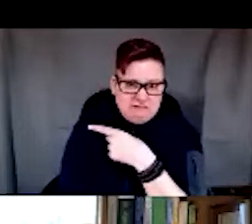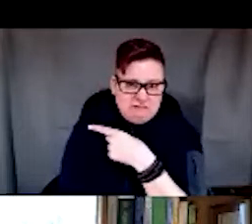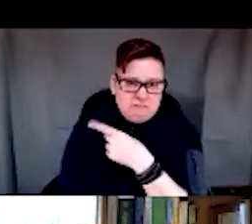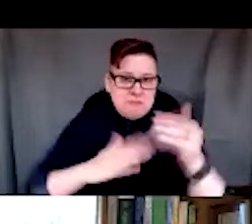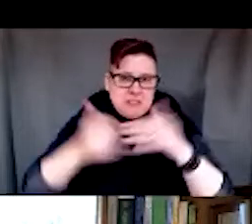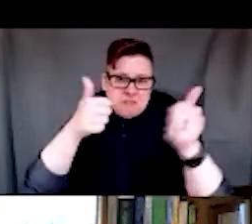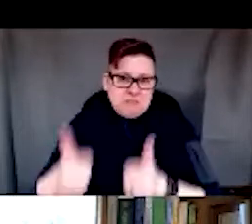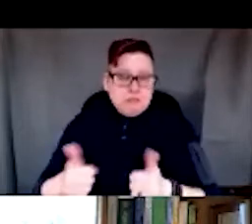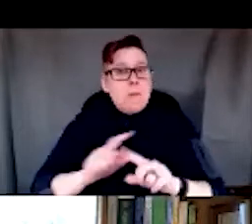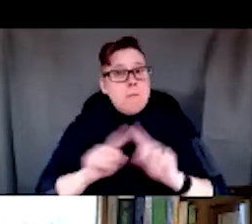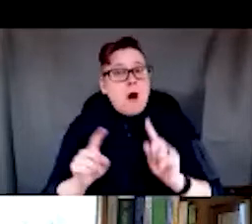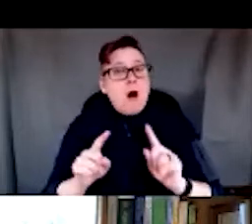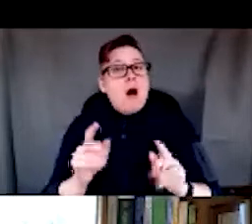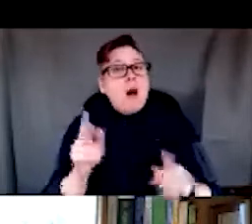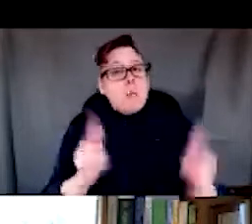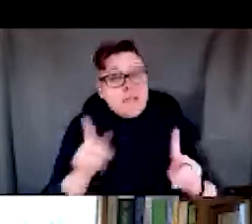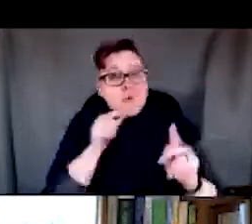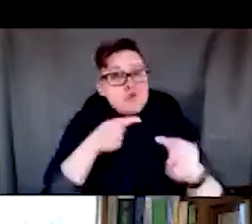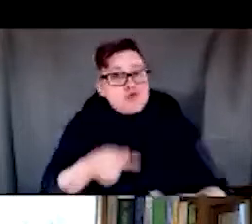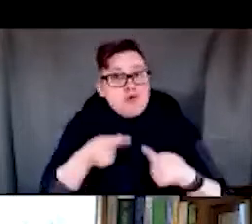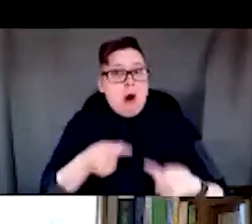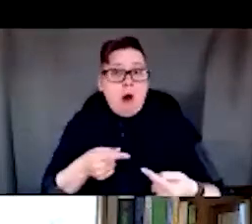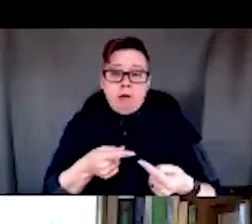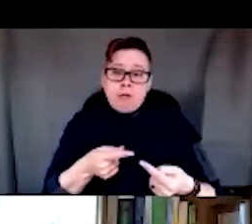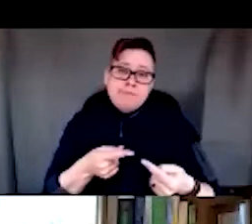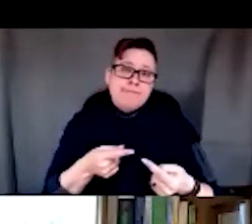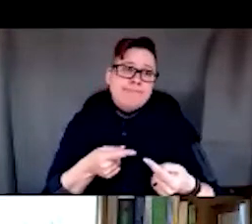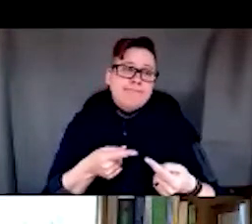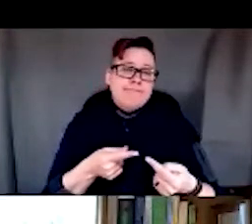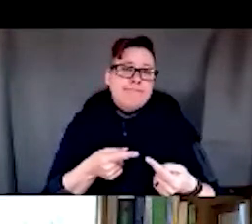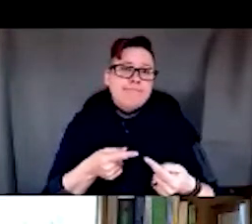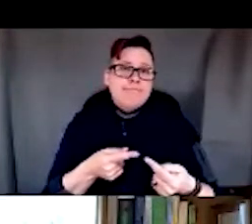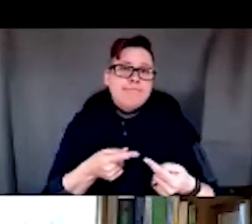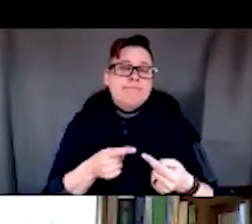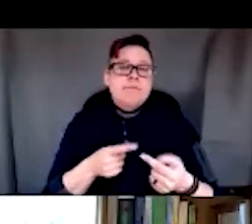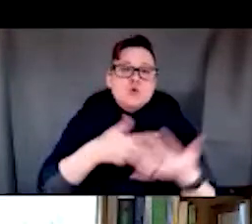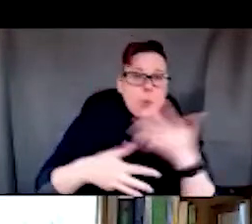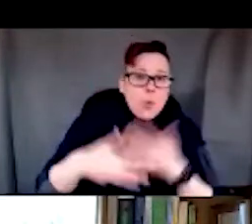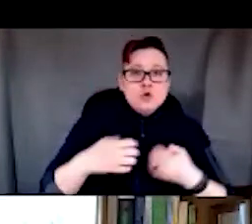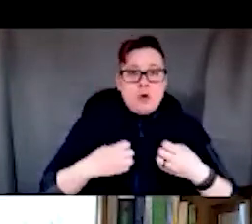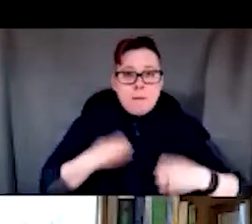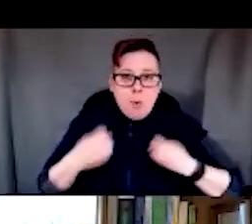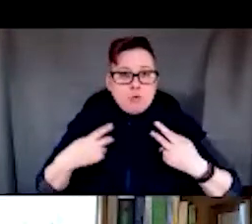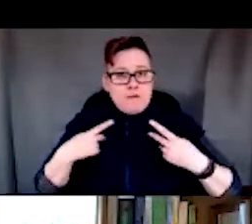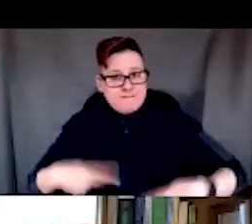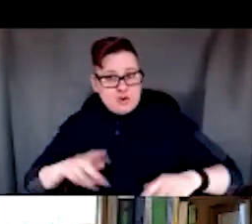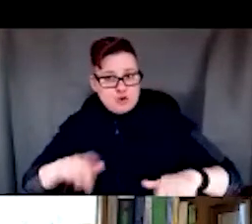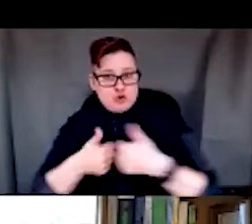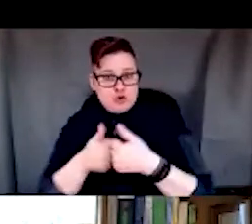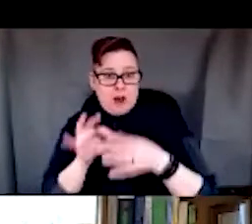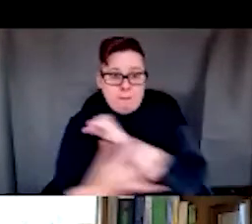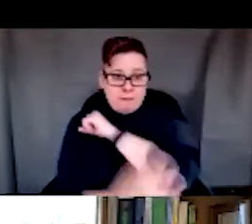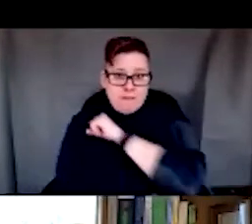But people who are struggling with some of the social and emotional and physical challenges of poverty